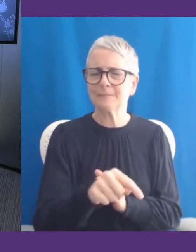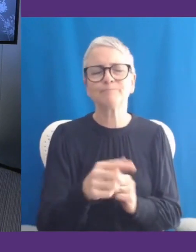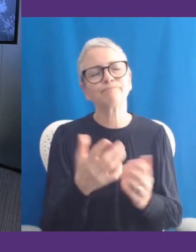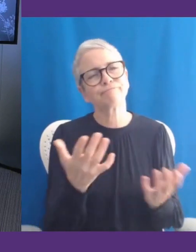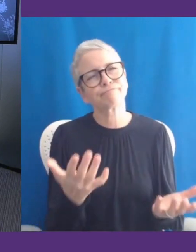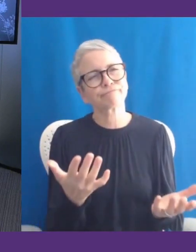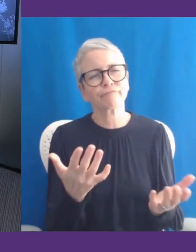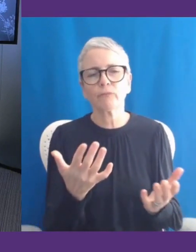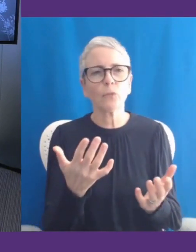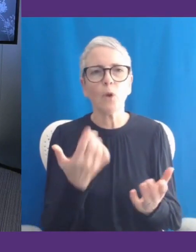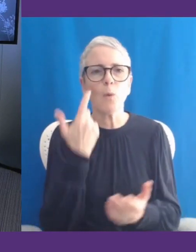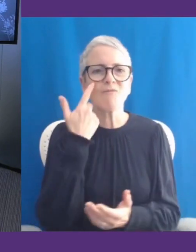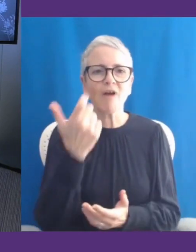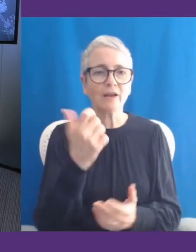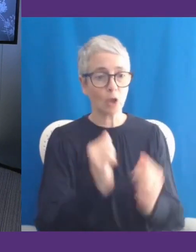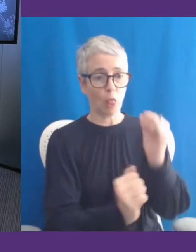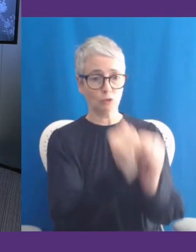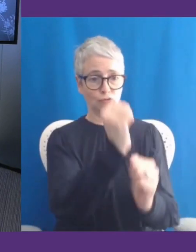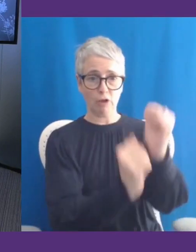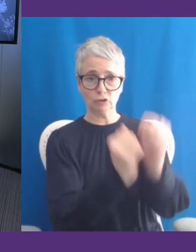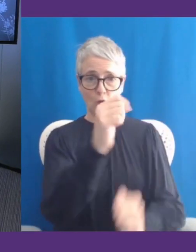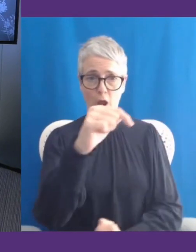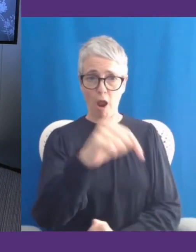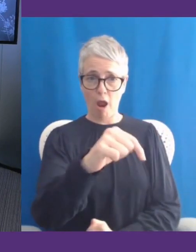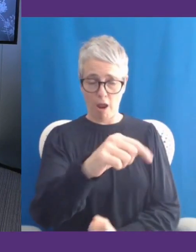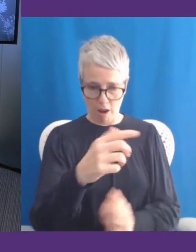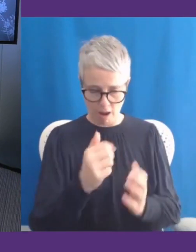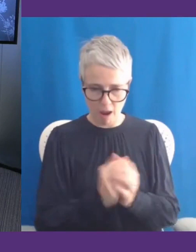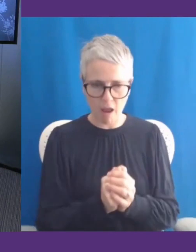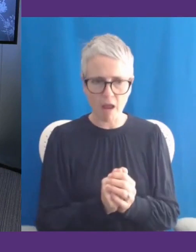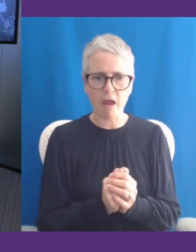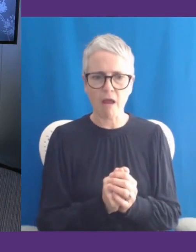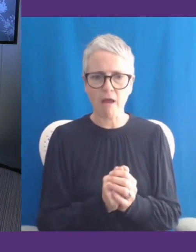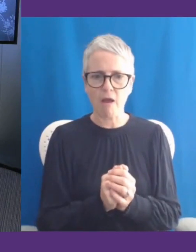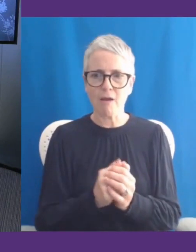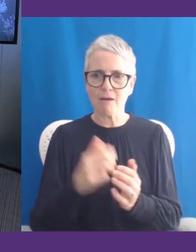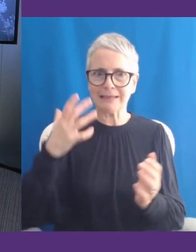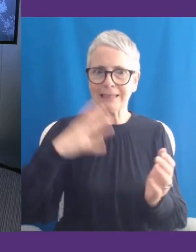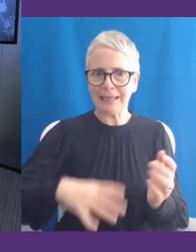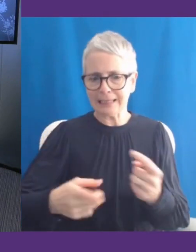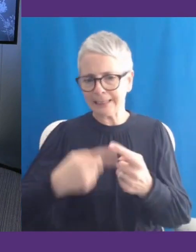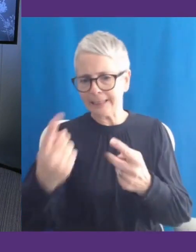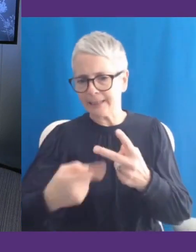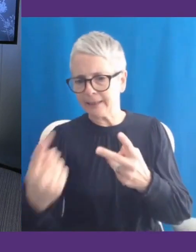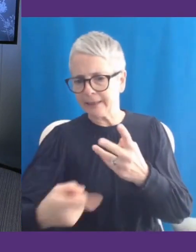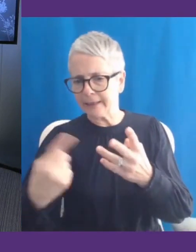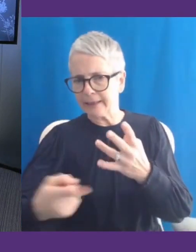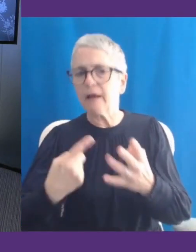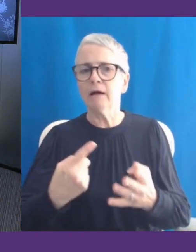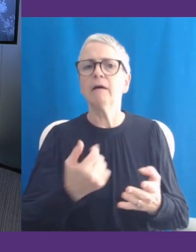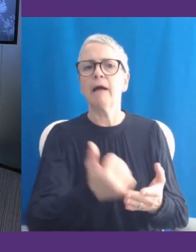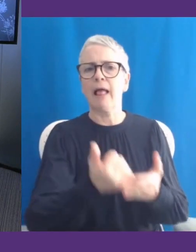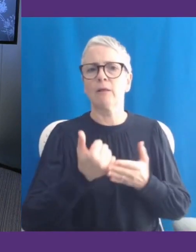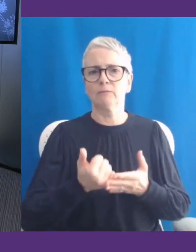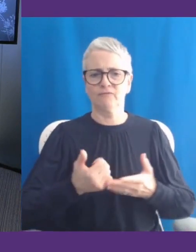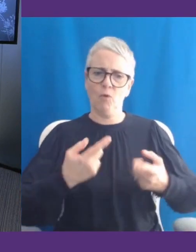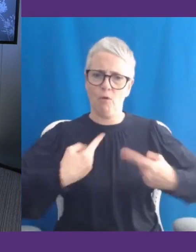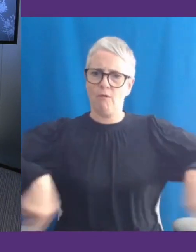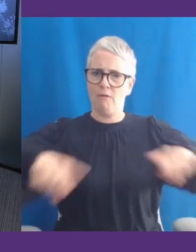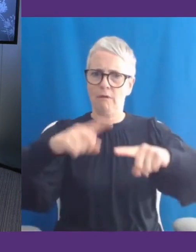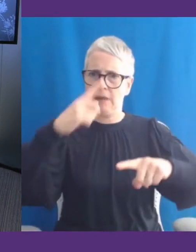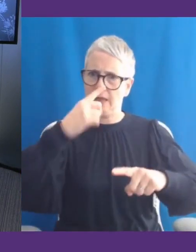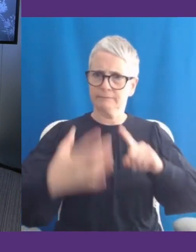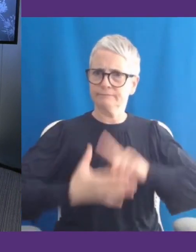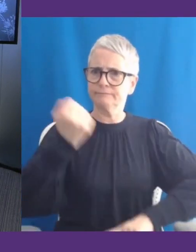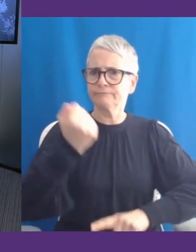and those requirements are helpful in building an accessible world. It is interesting in the space of technology